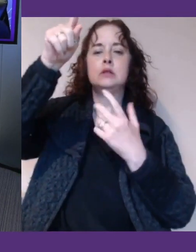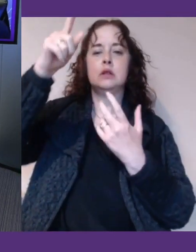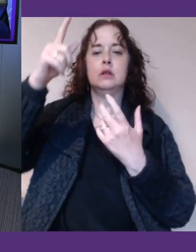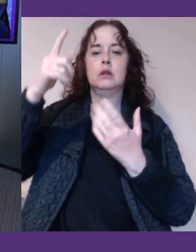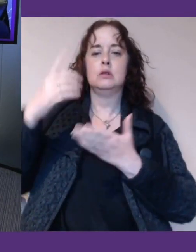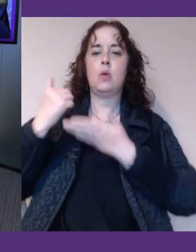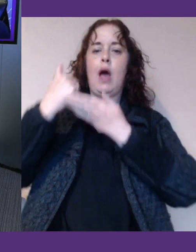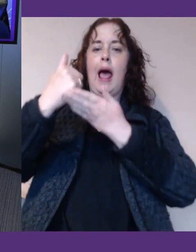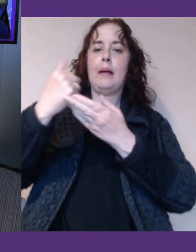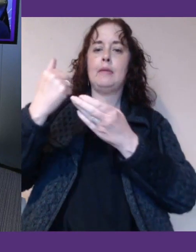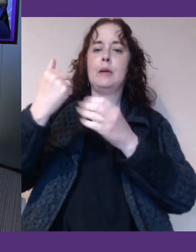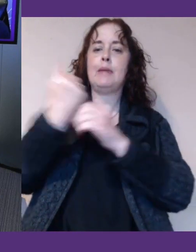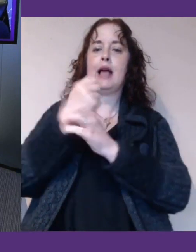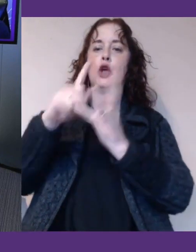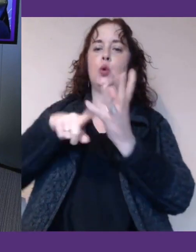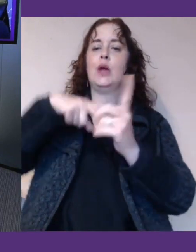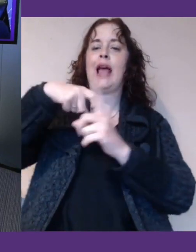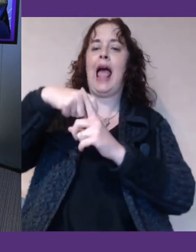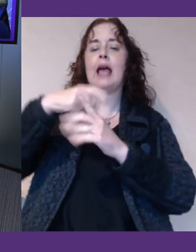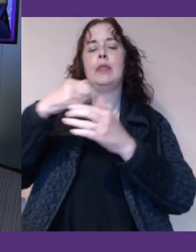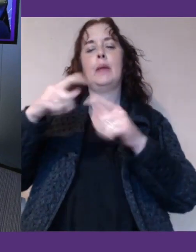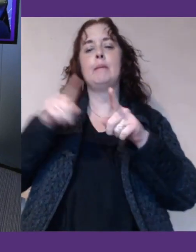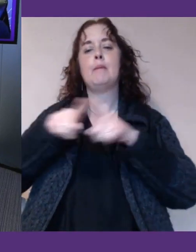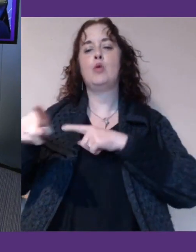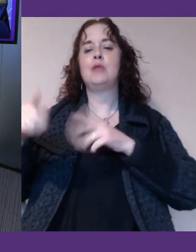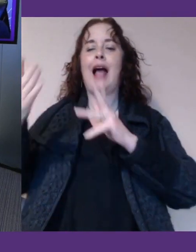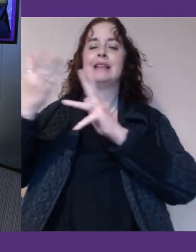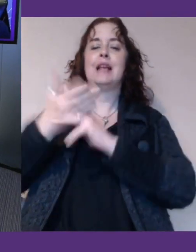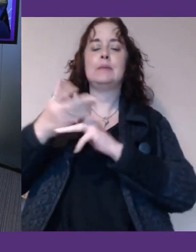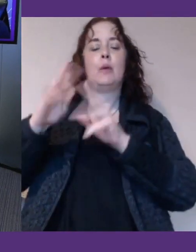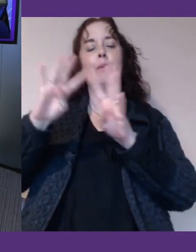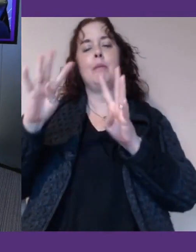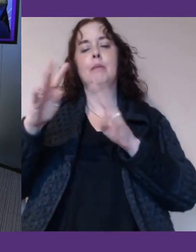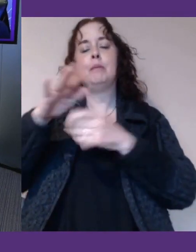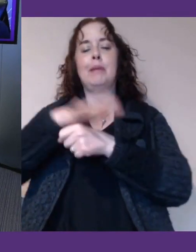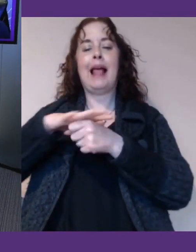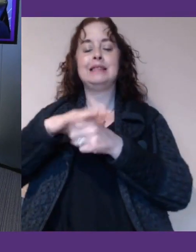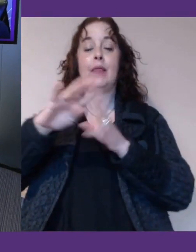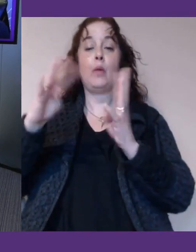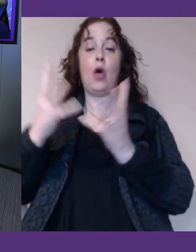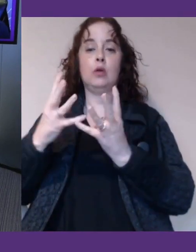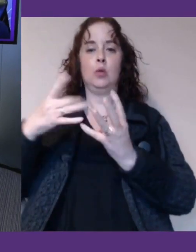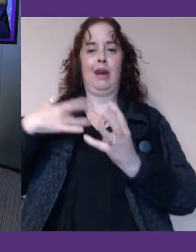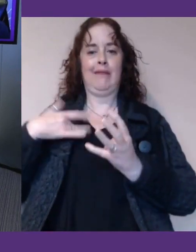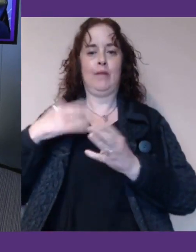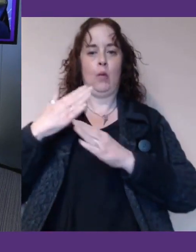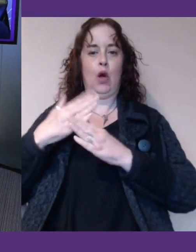UK the most accessible place in the world to live and work with technology. So apologies, Ryland, it's a competition.